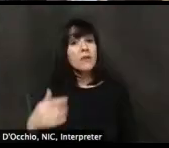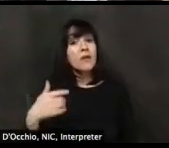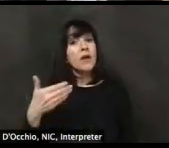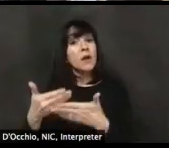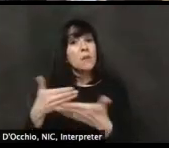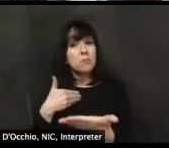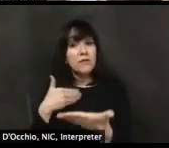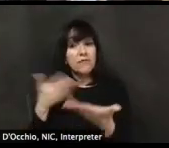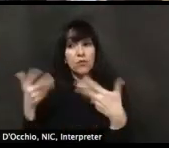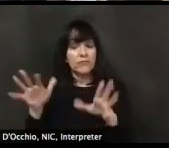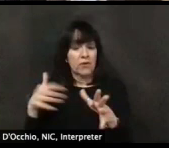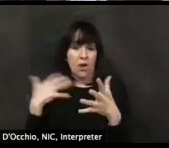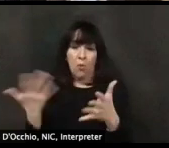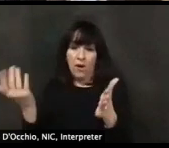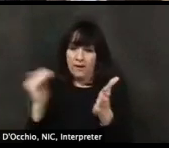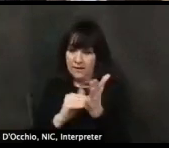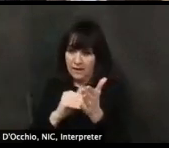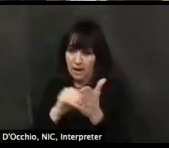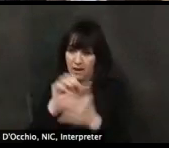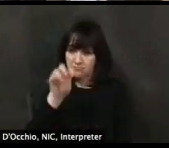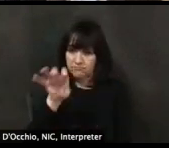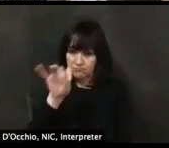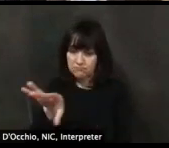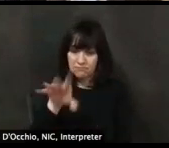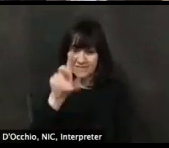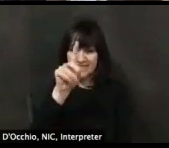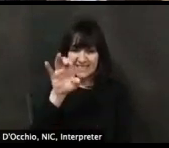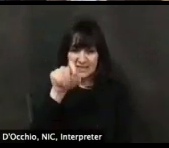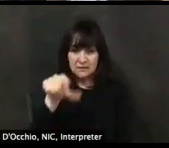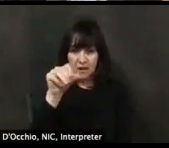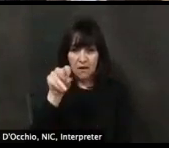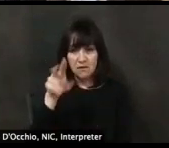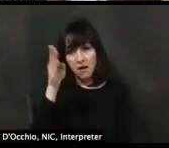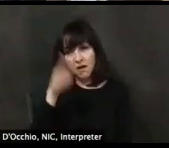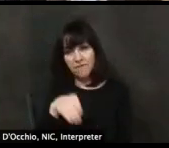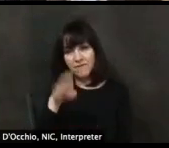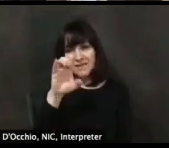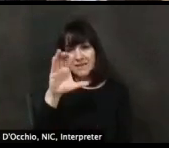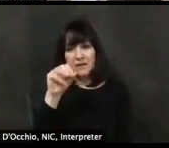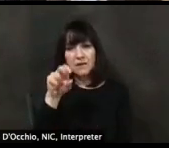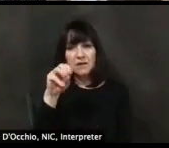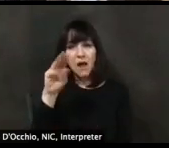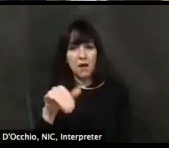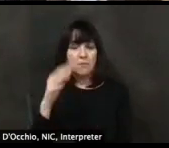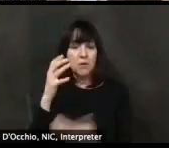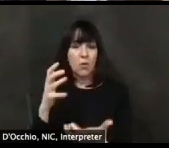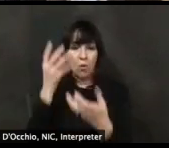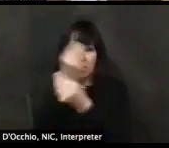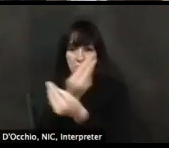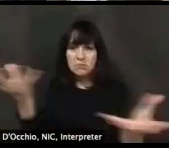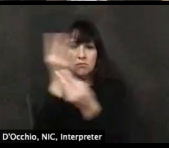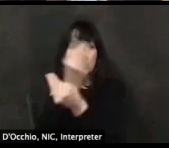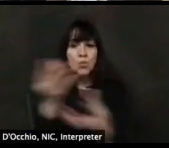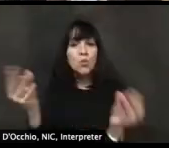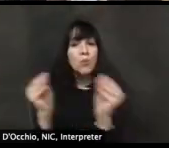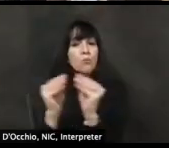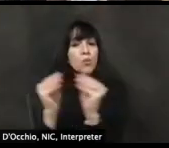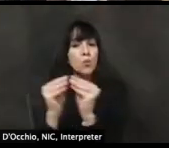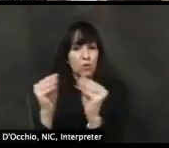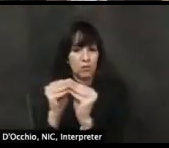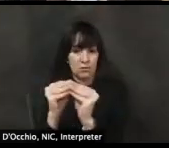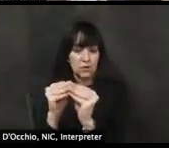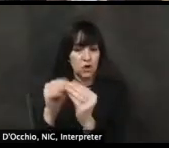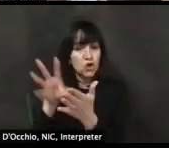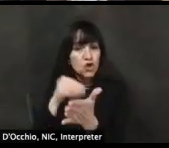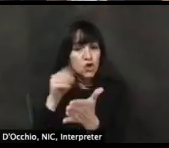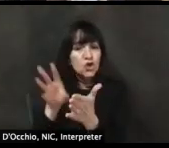.gov slash economy to learn more about Delaware's reopening and a recovery effort. Uh, a lot of that